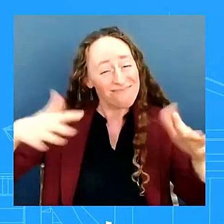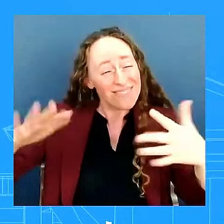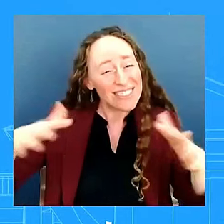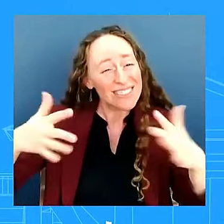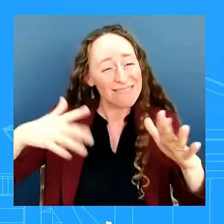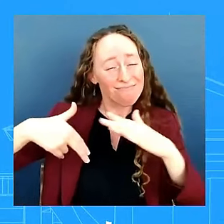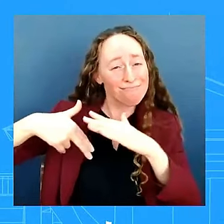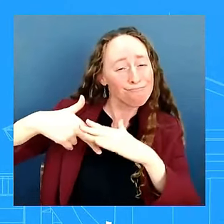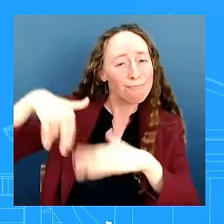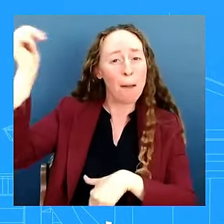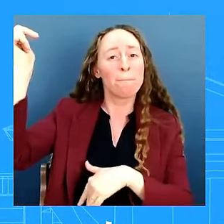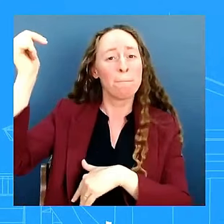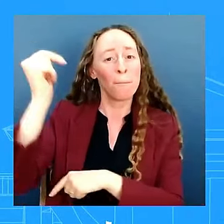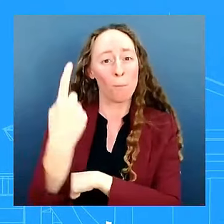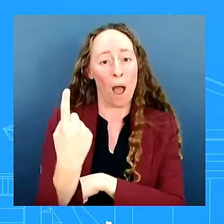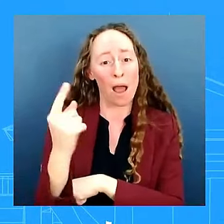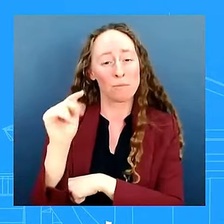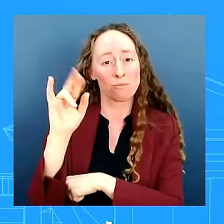to deal with the deficit